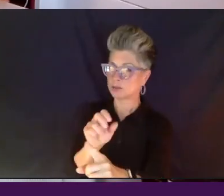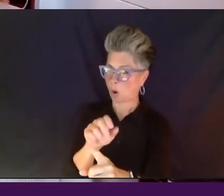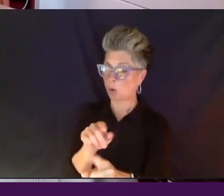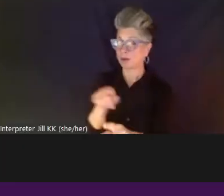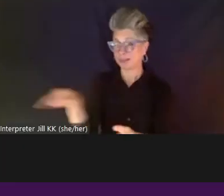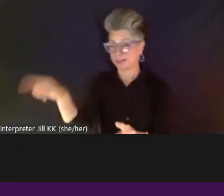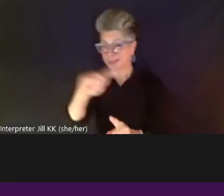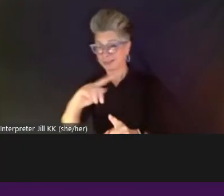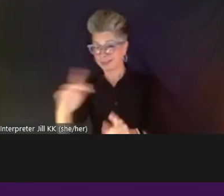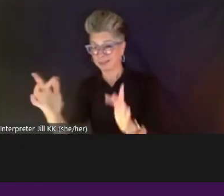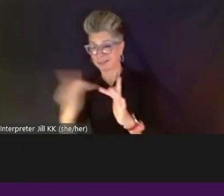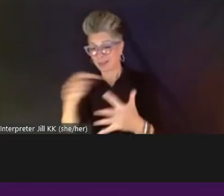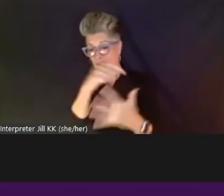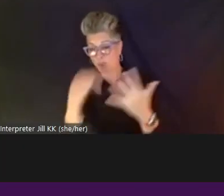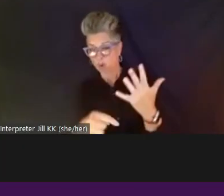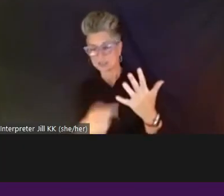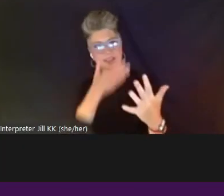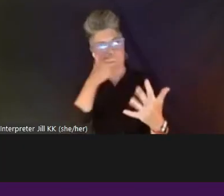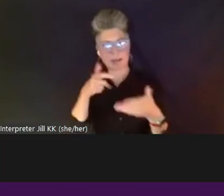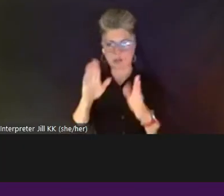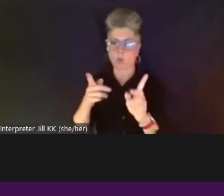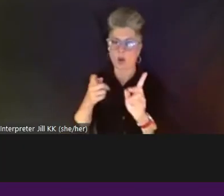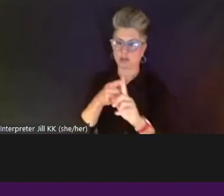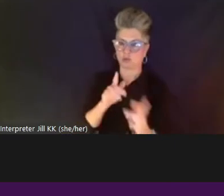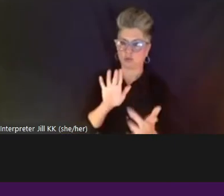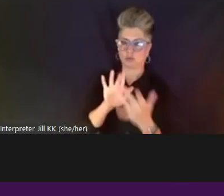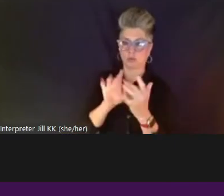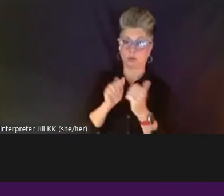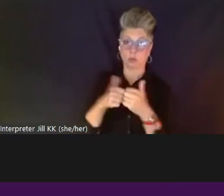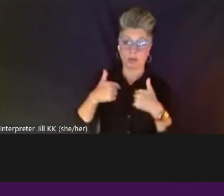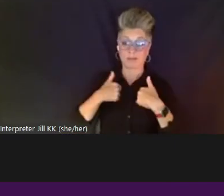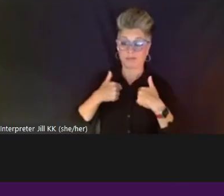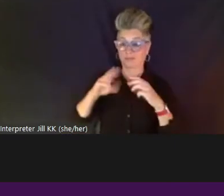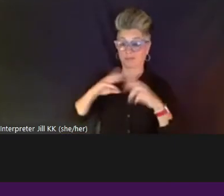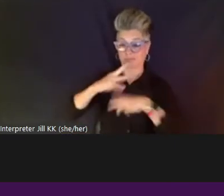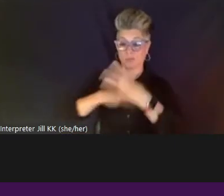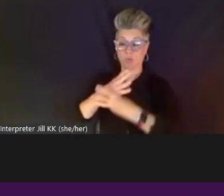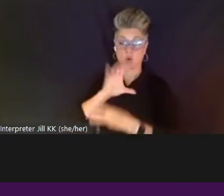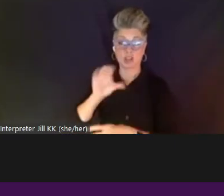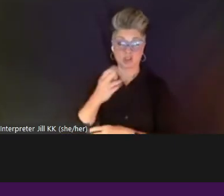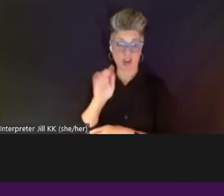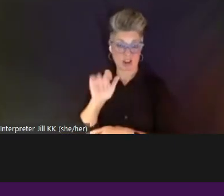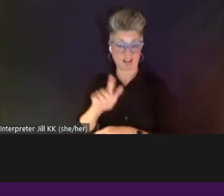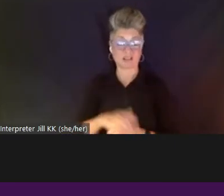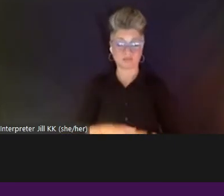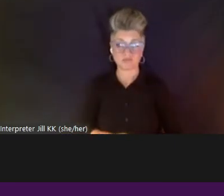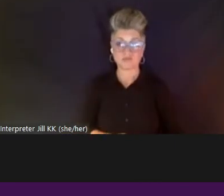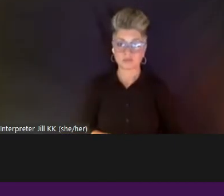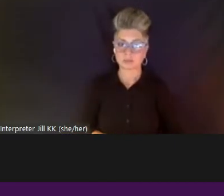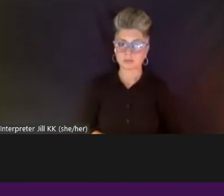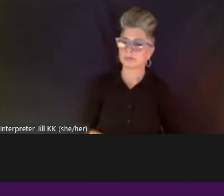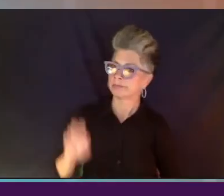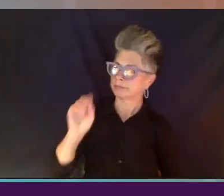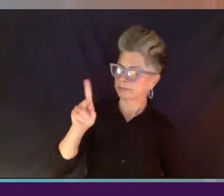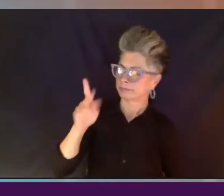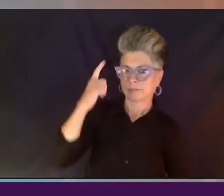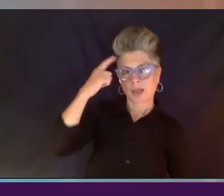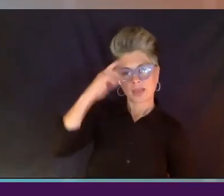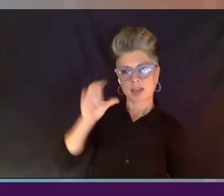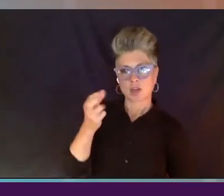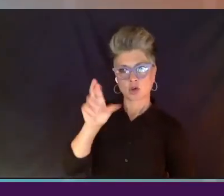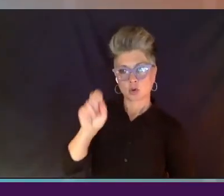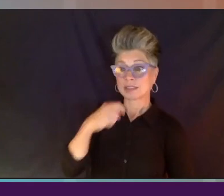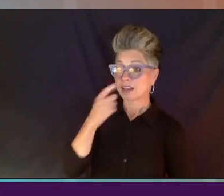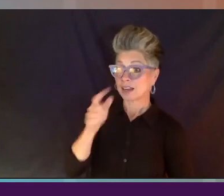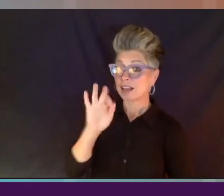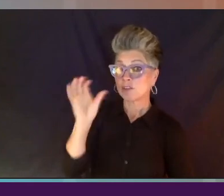Channel. Right. Thank you. And actually, for, I think Chris said it, if you are looking to, if you're looking for